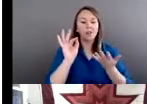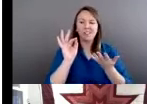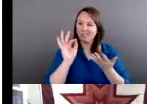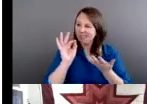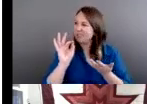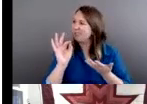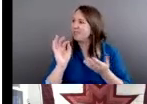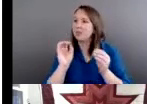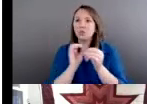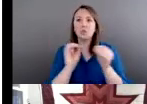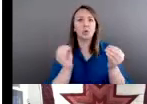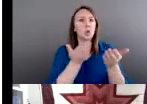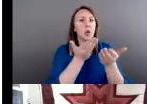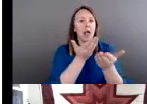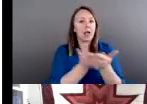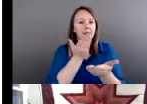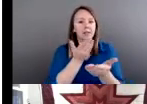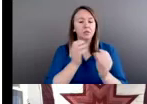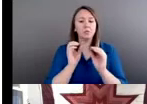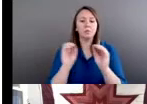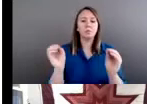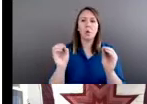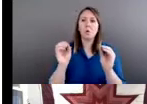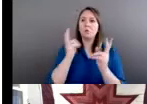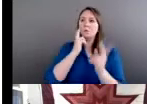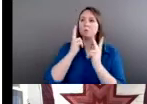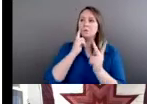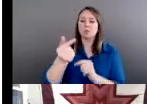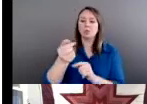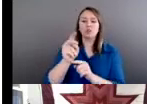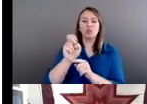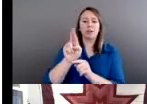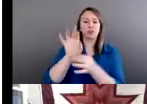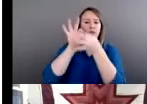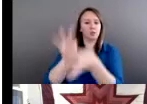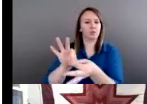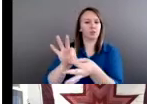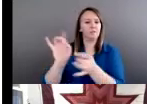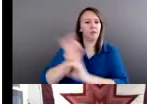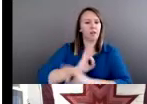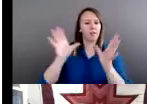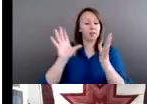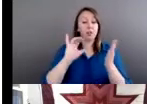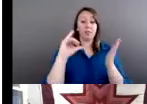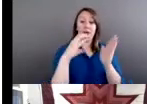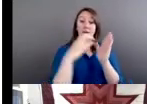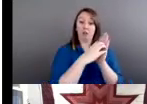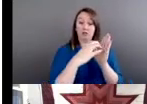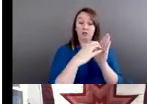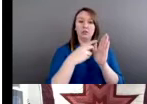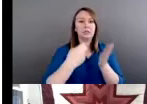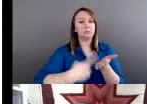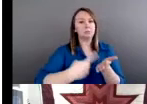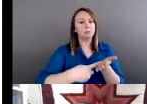any kind of gender based violence. In fact, in this passage, he talks about the fact that he not only did